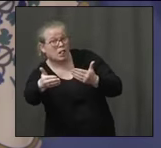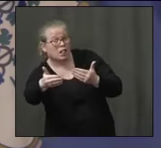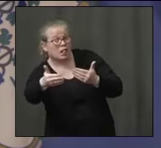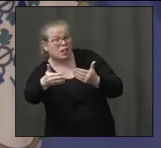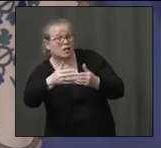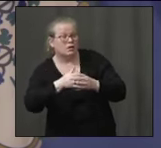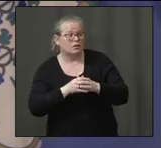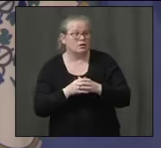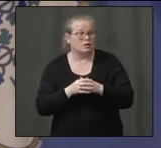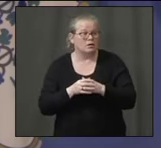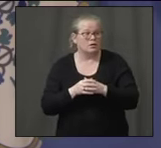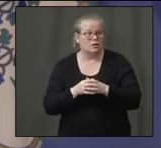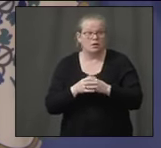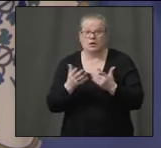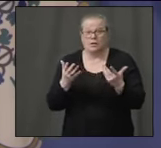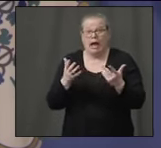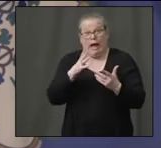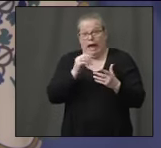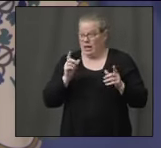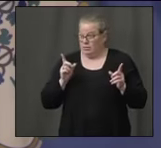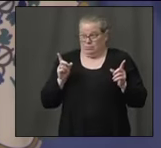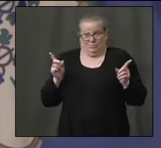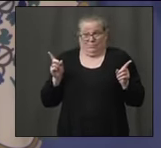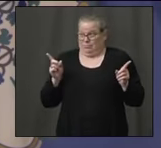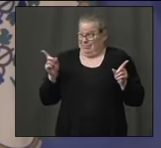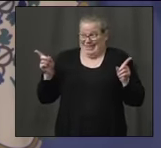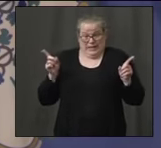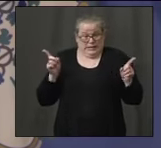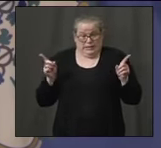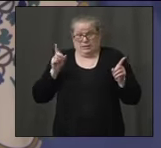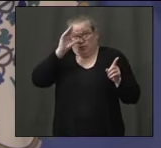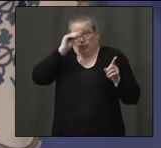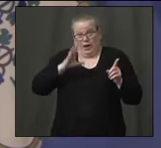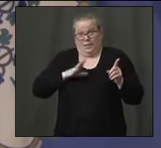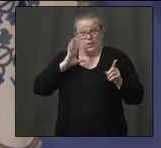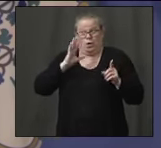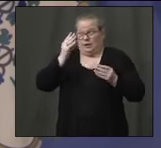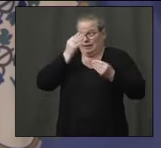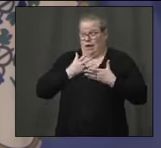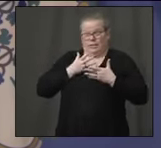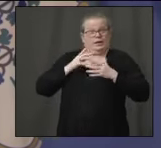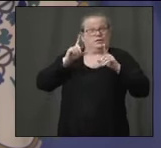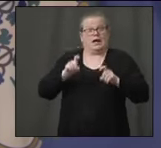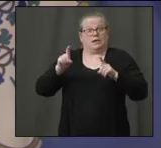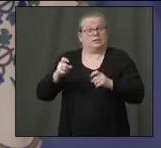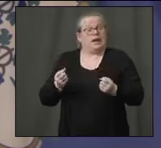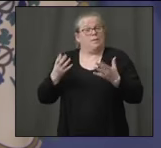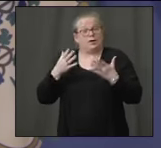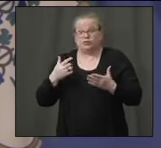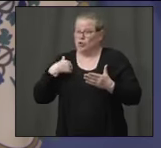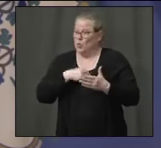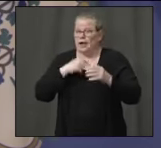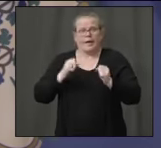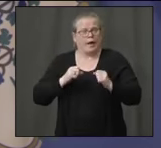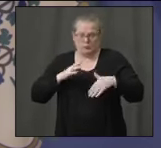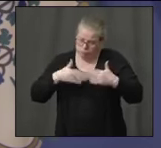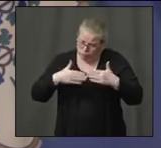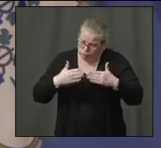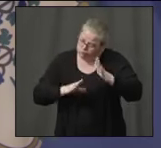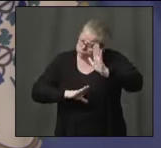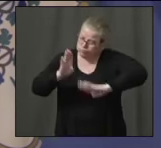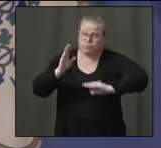And the schedule being dictated by these gentlemen to tell how much testing we can do. We can ramp that up fast. And as you heard Josh say,